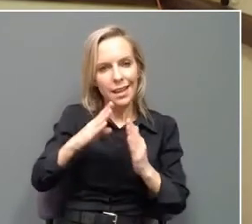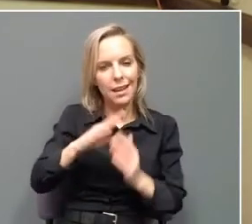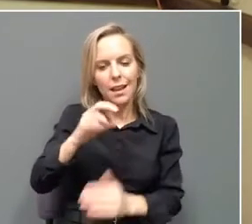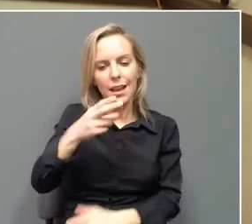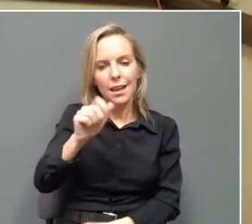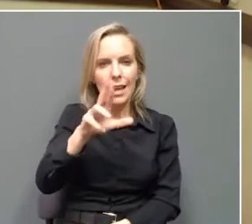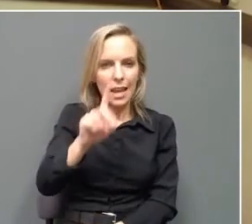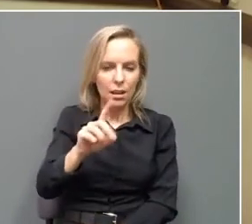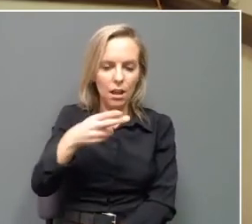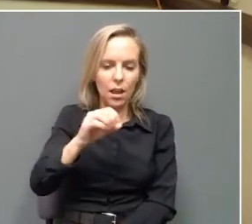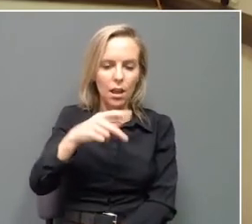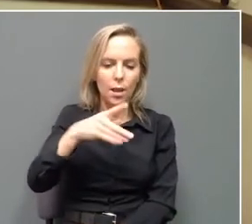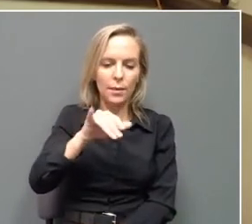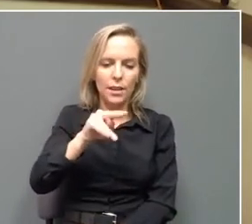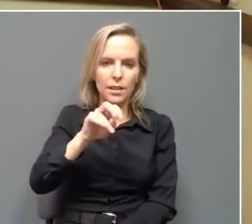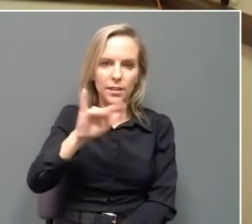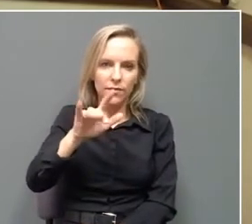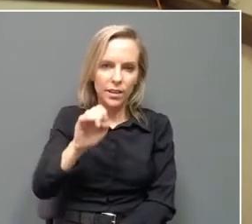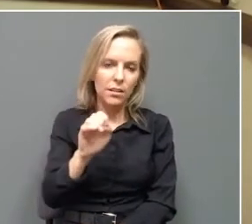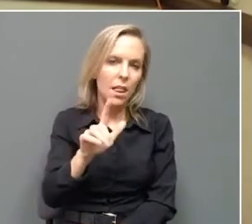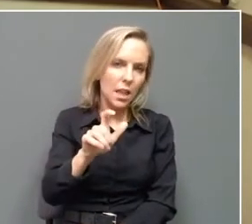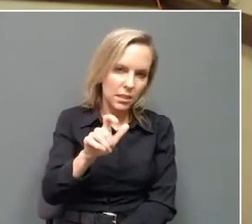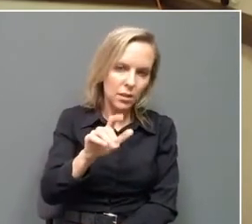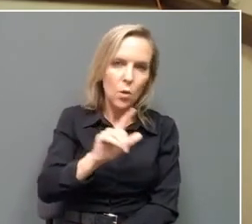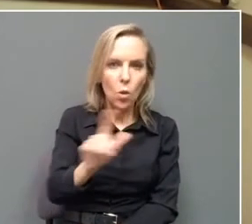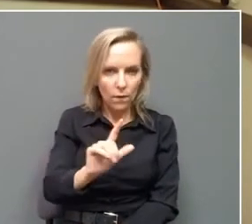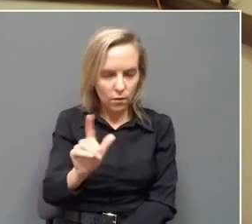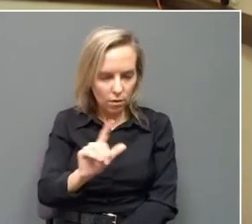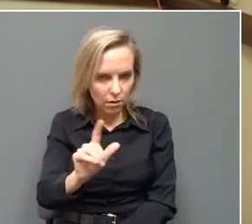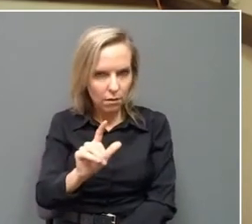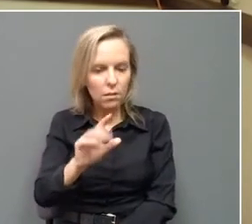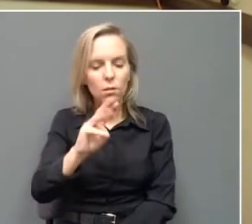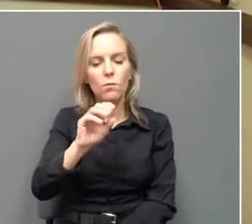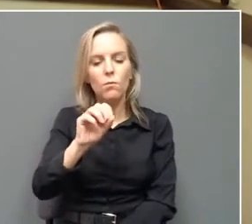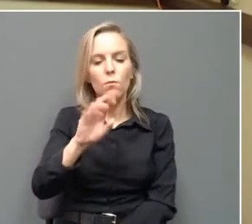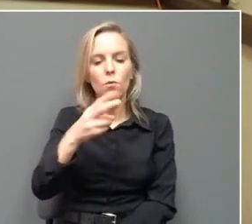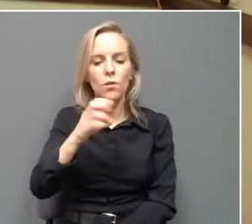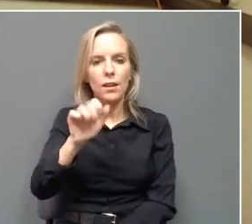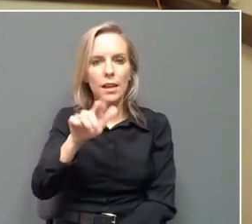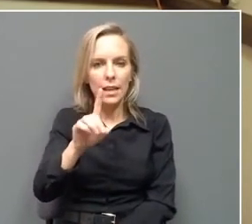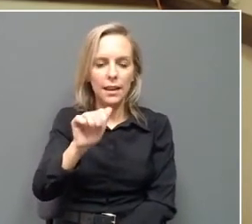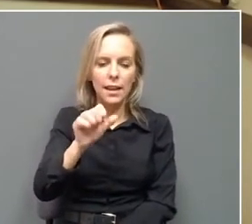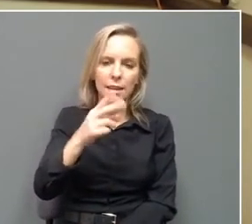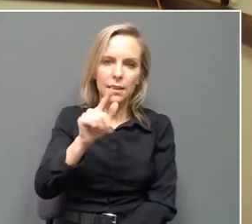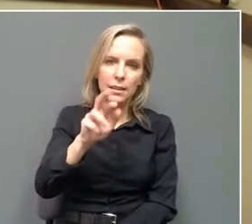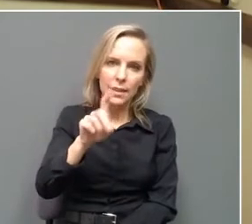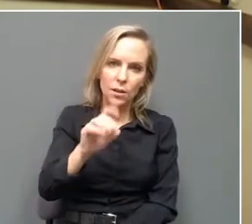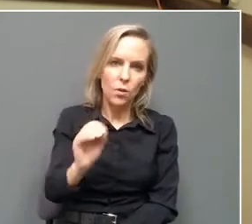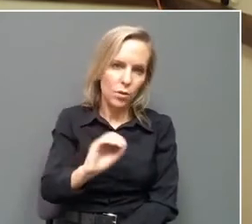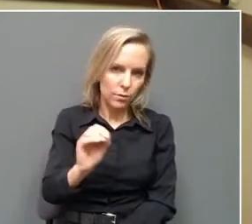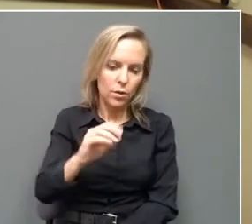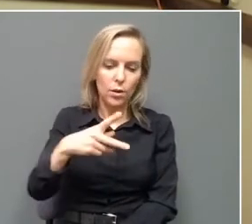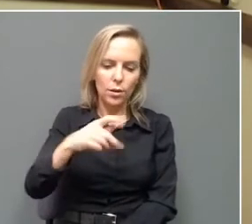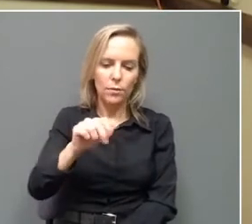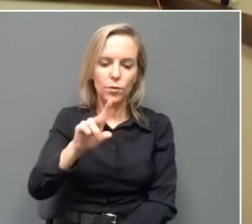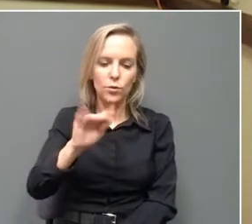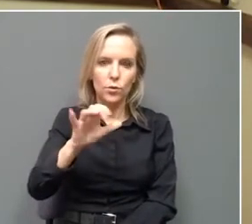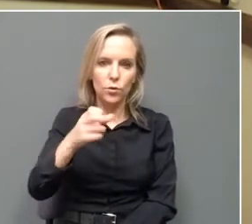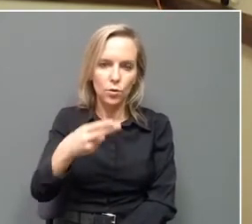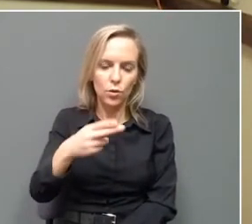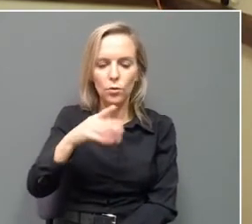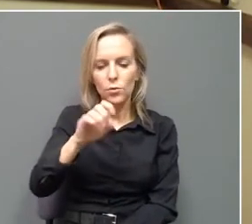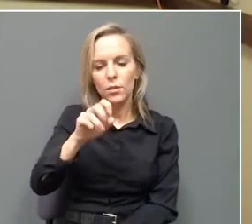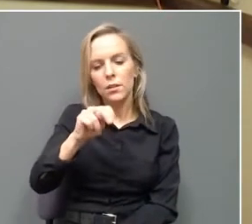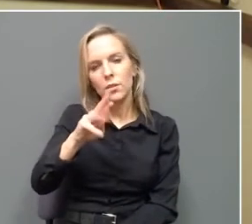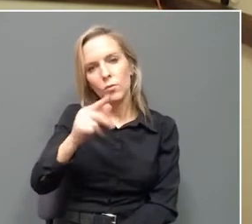Hopkinsville, Lexington, Louisville, Moorhead, Ashland, Owensboro, Paducah, Prestonsburg, and